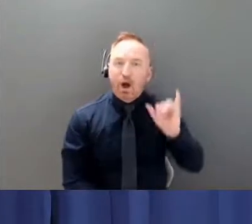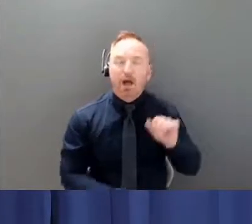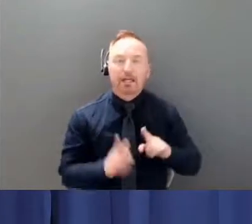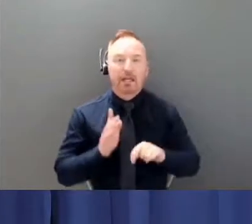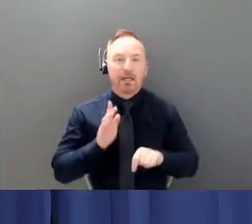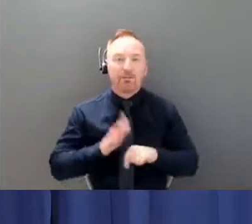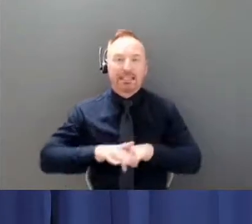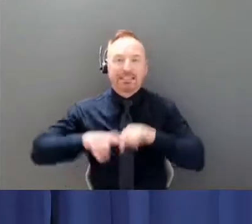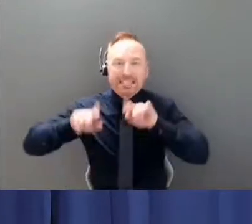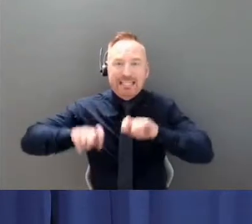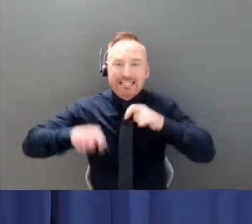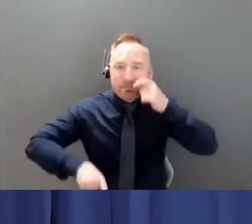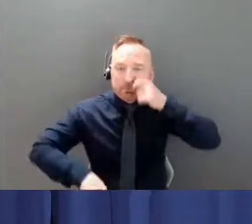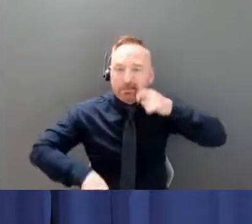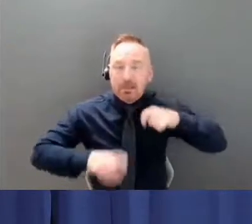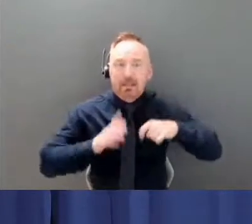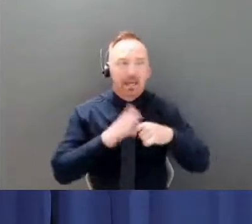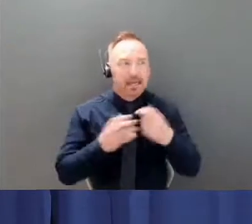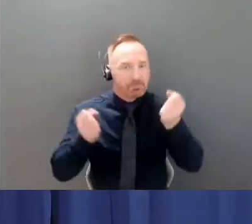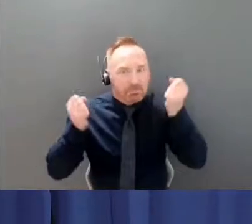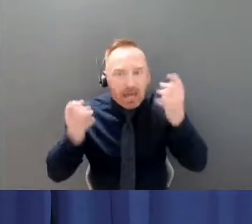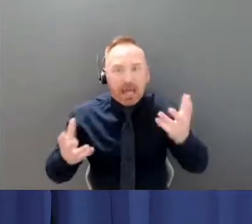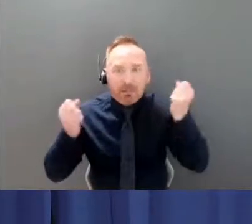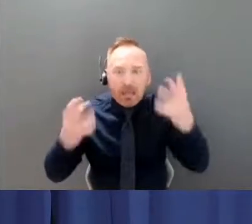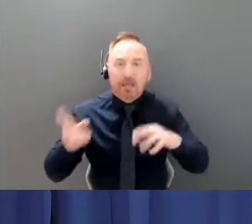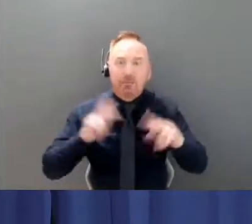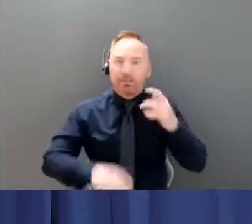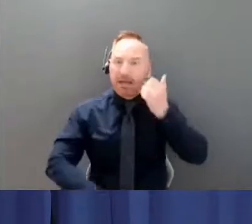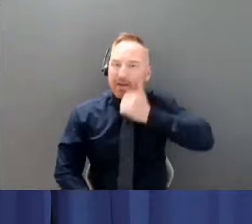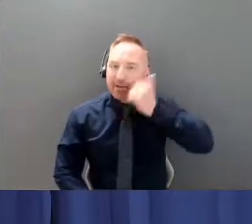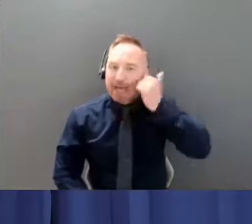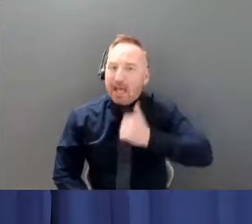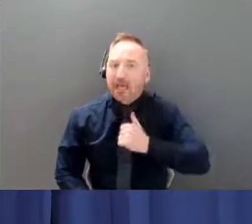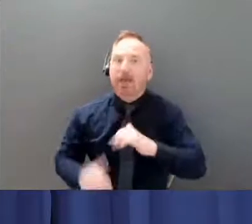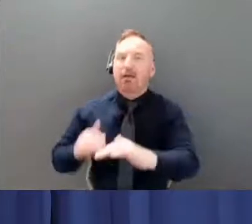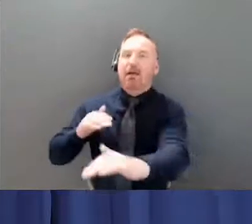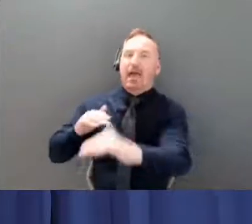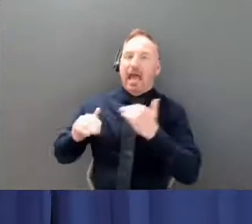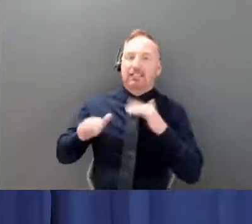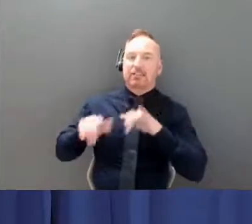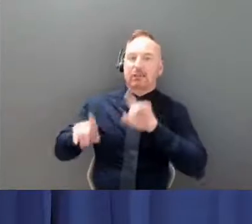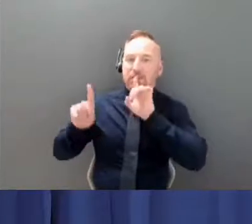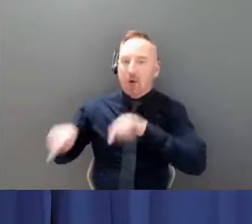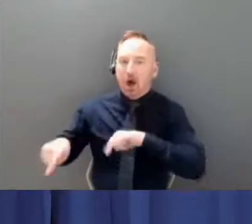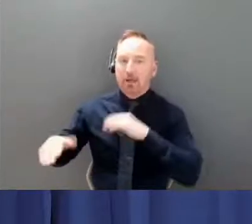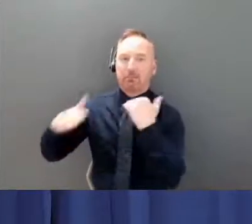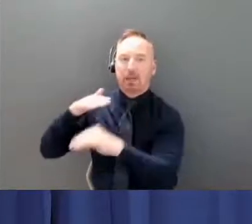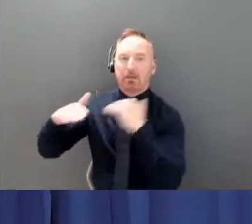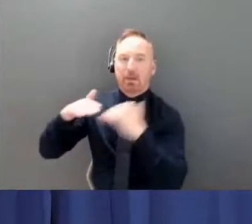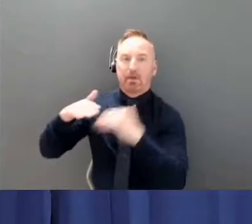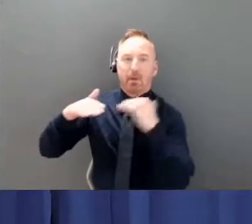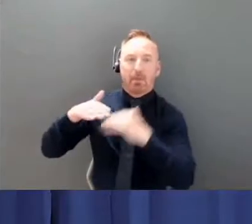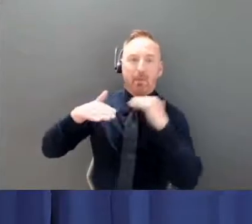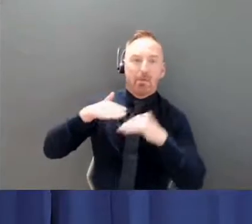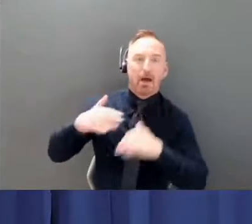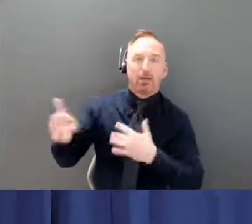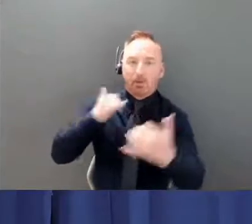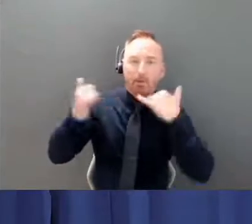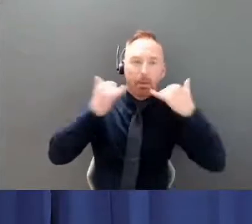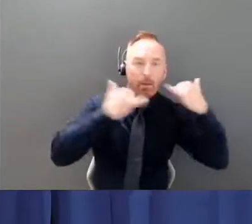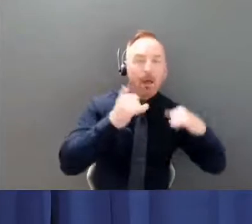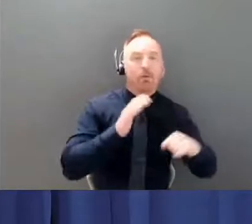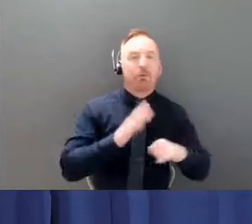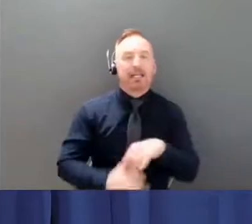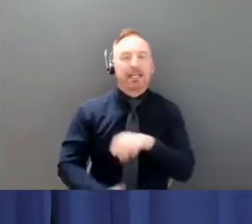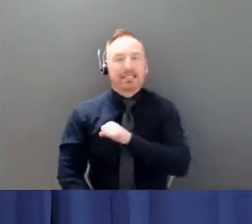for COVID-19 and answering countless emails and phone calls I want to thank the staff of YCDC of